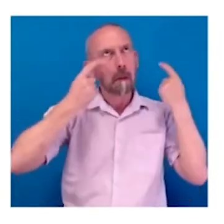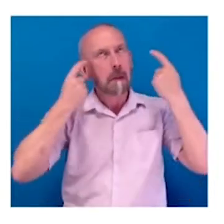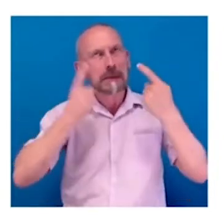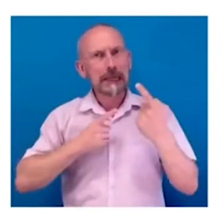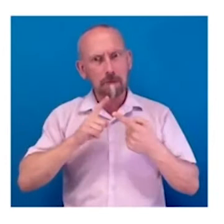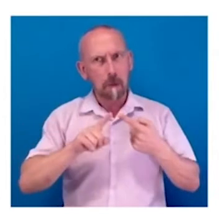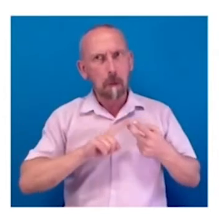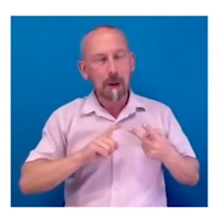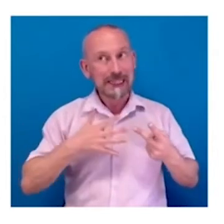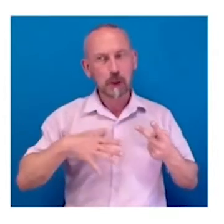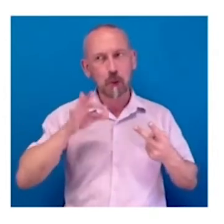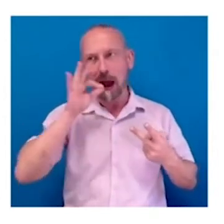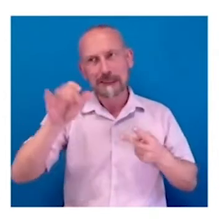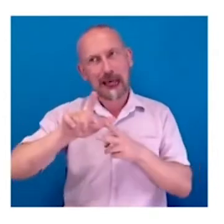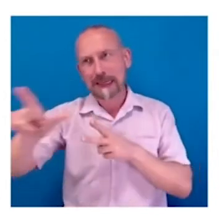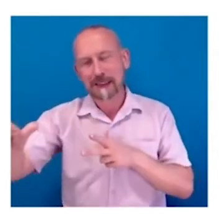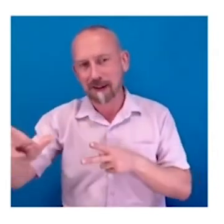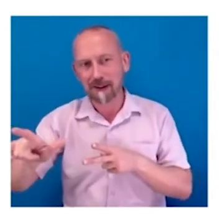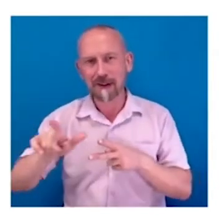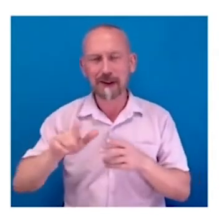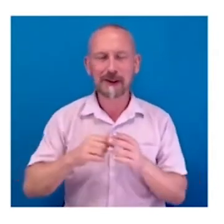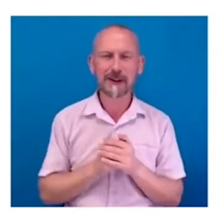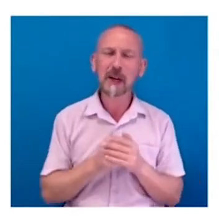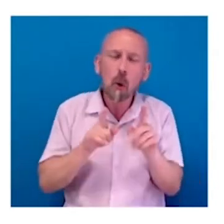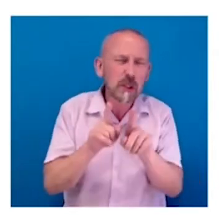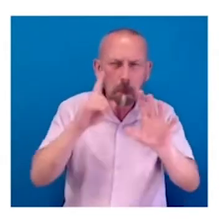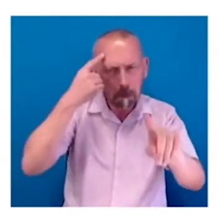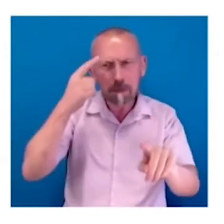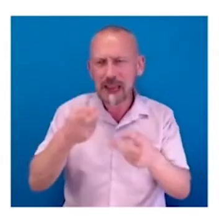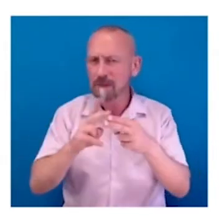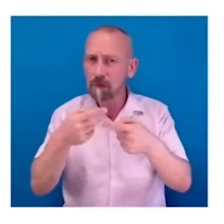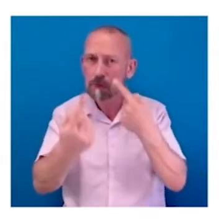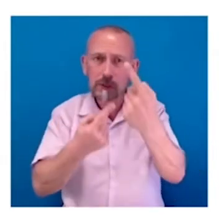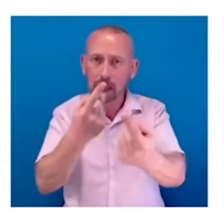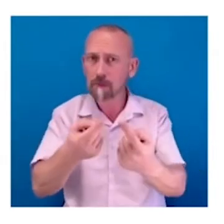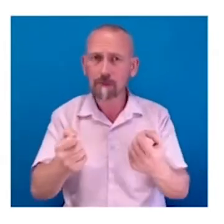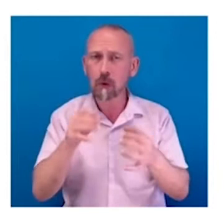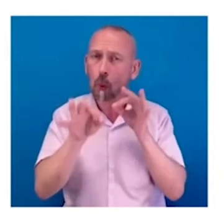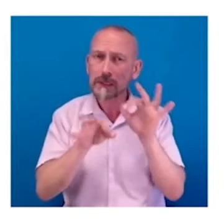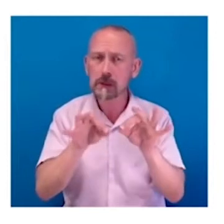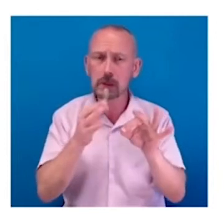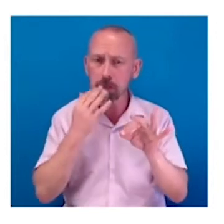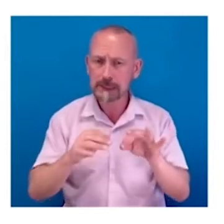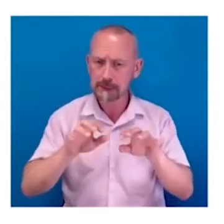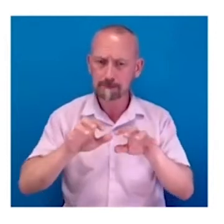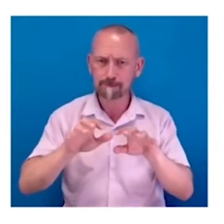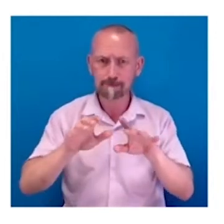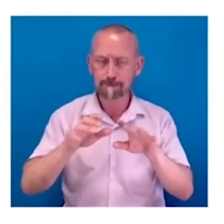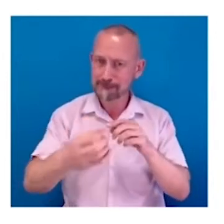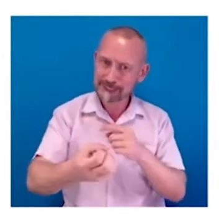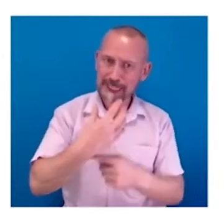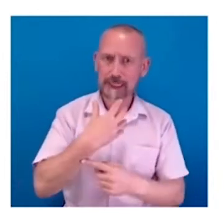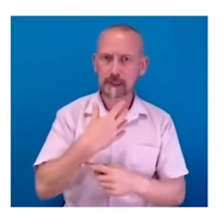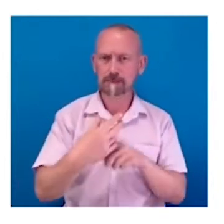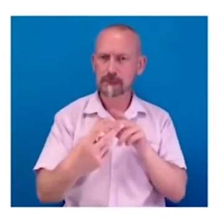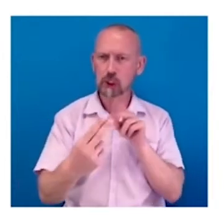afterwards. Also, just on questions, if anyone does have any questions, please do feel free to send them in the chat.